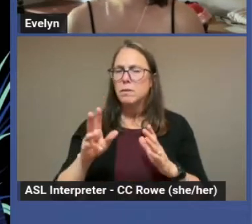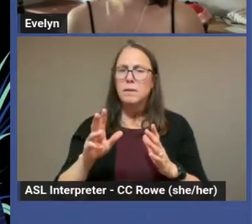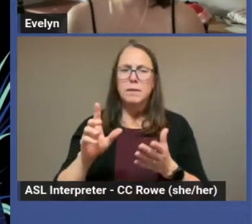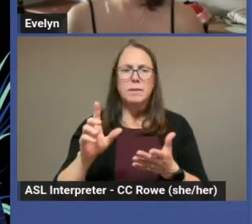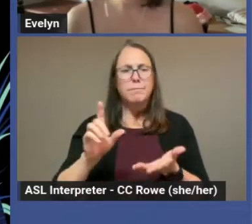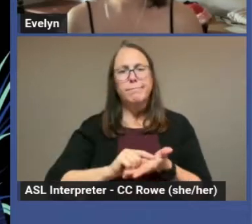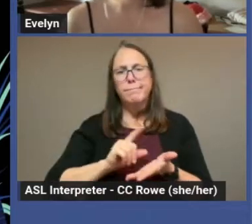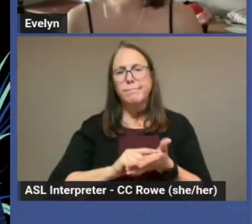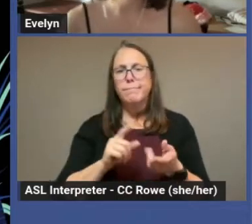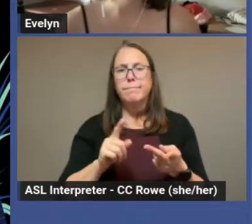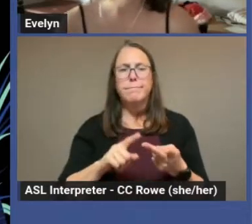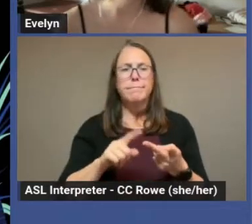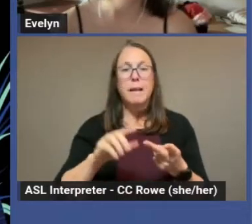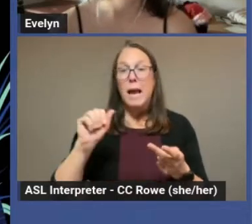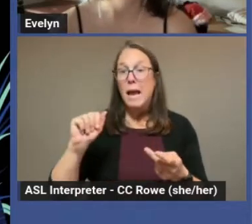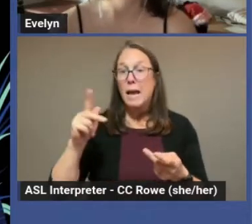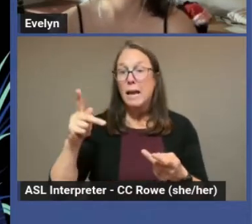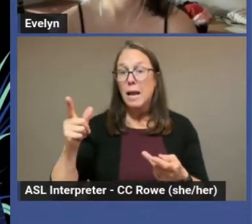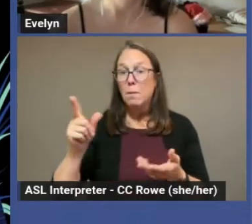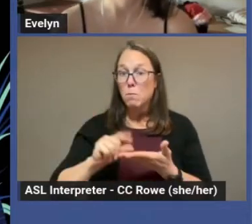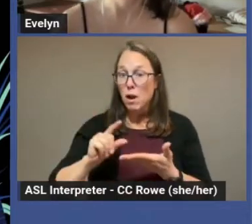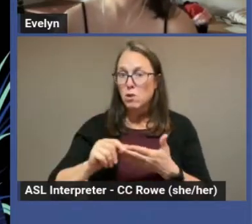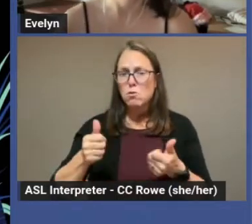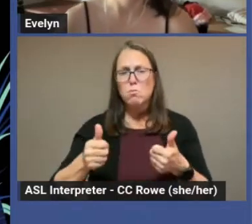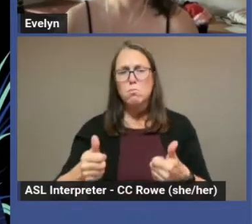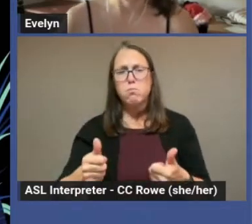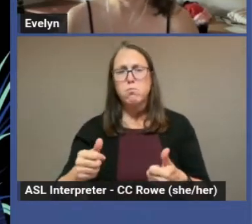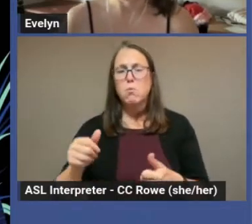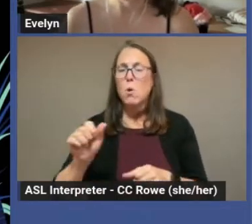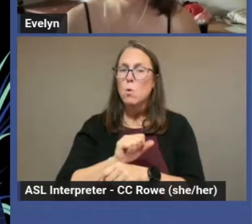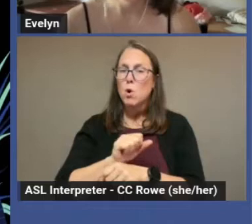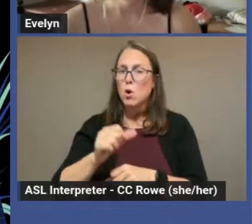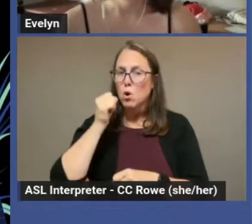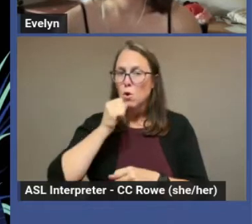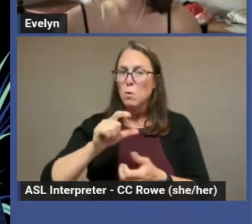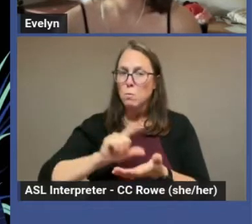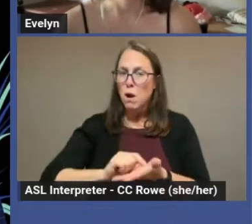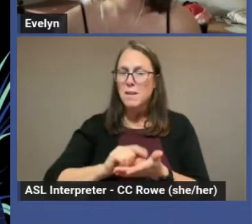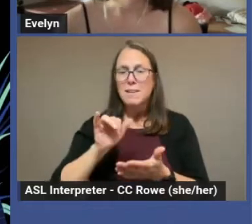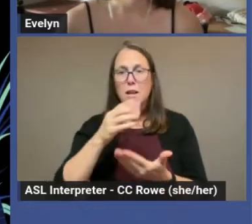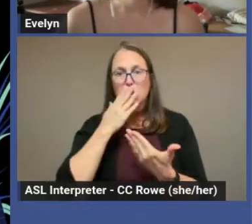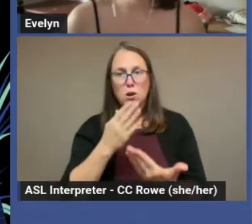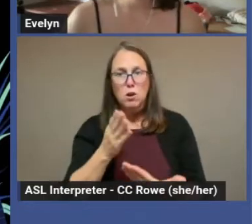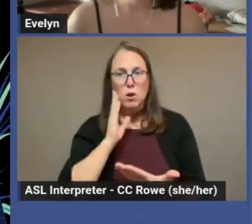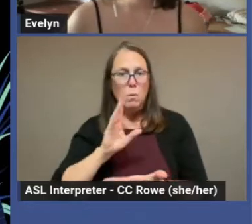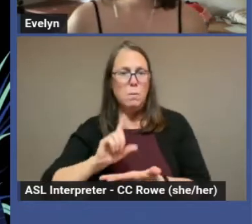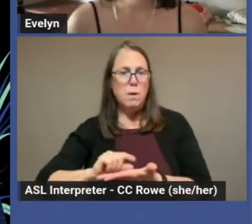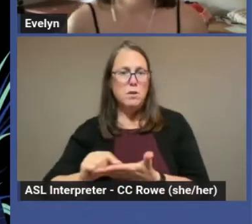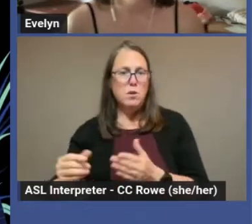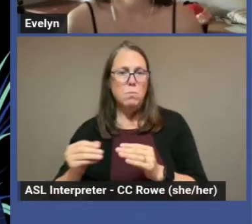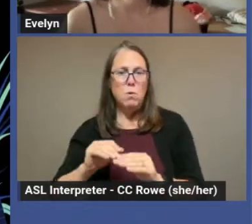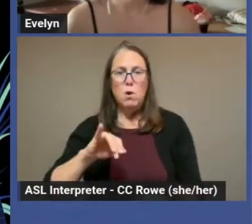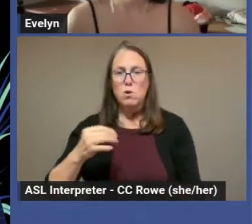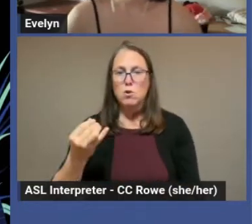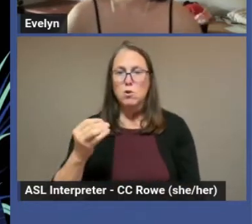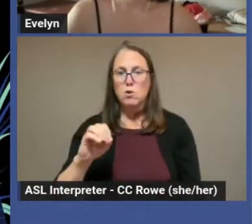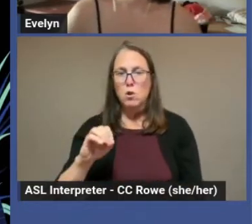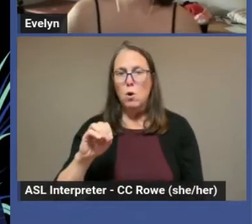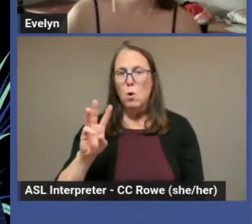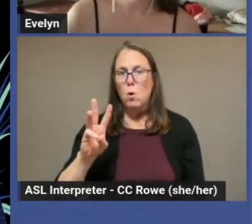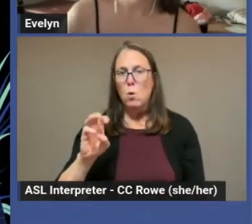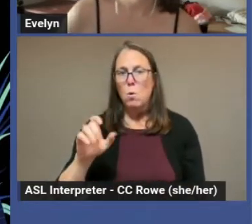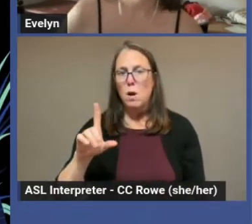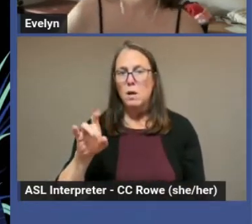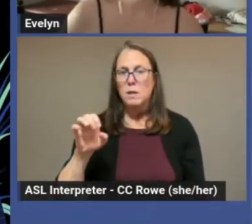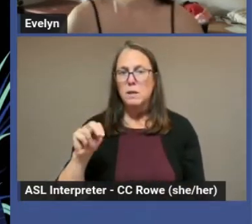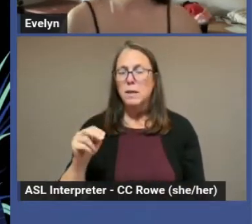press that just began that will be publishing more. Joe Weldon has an excellent